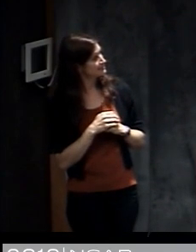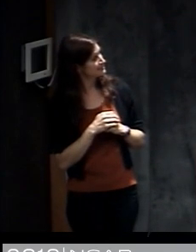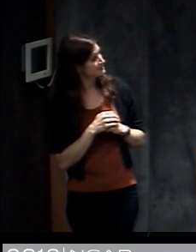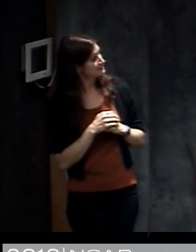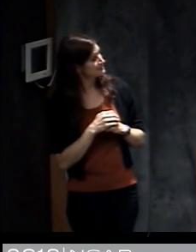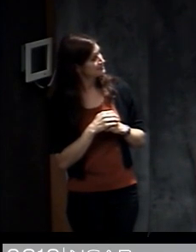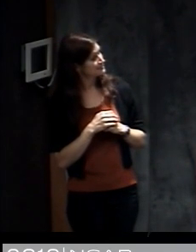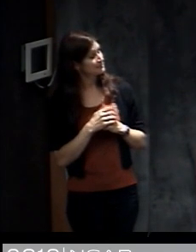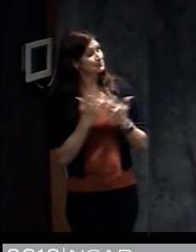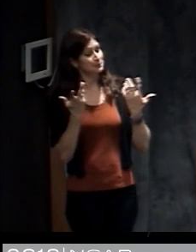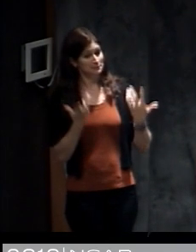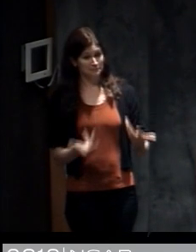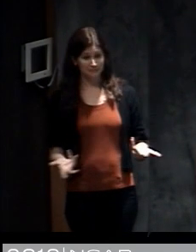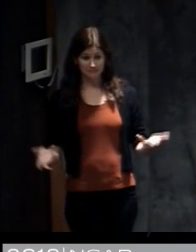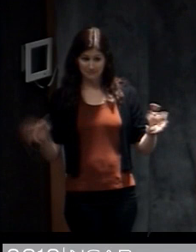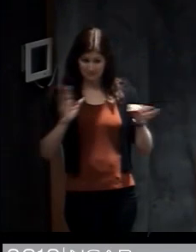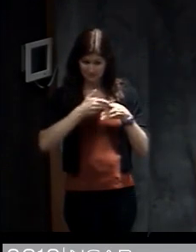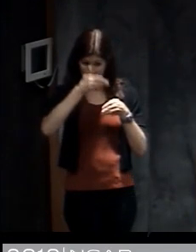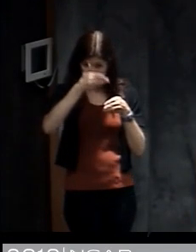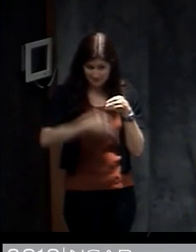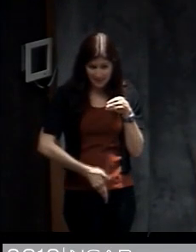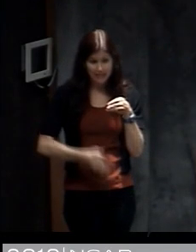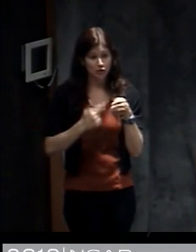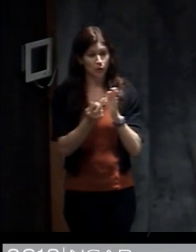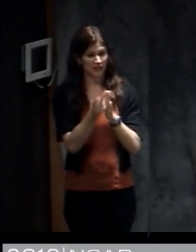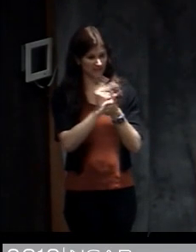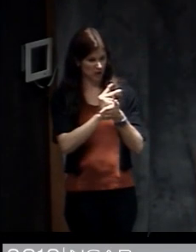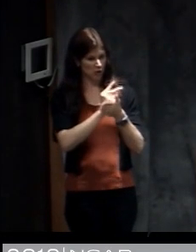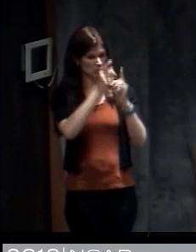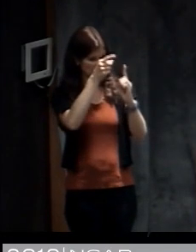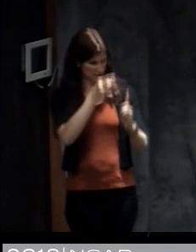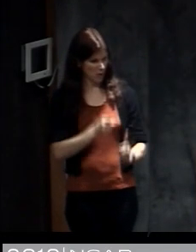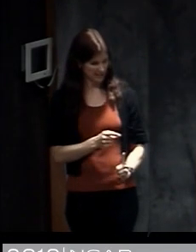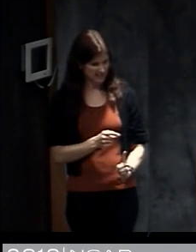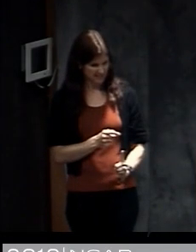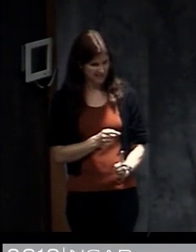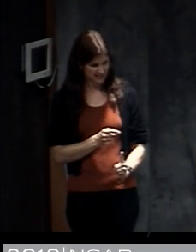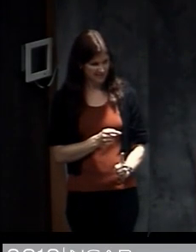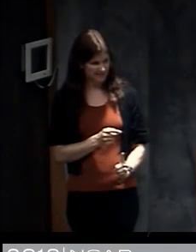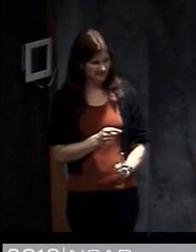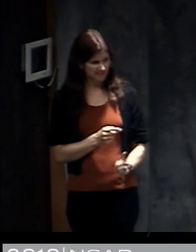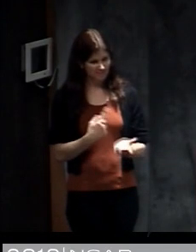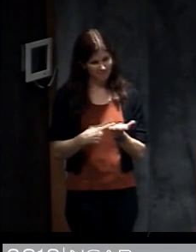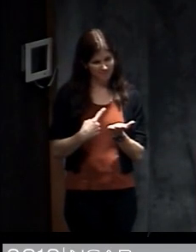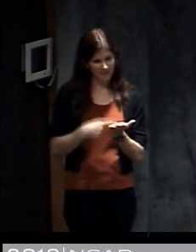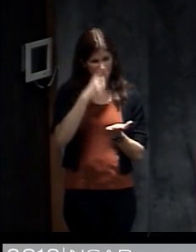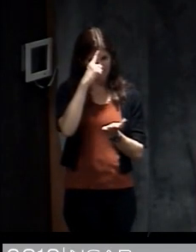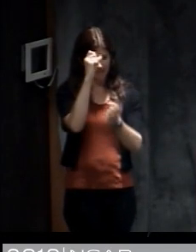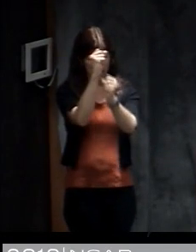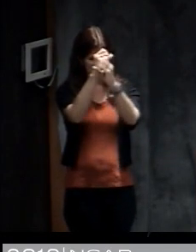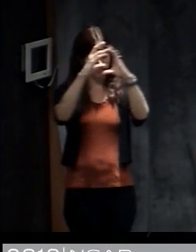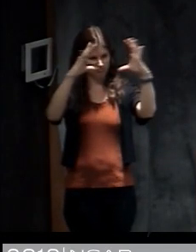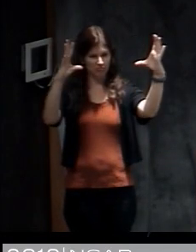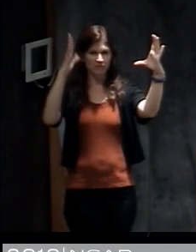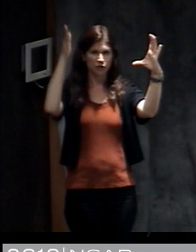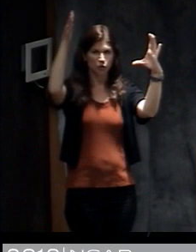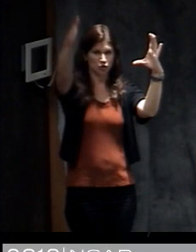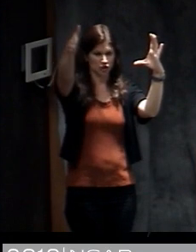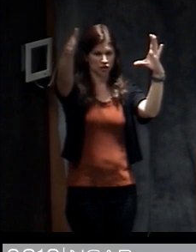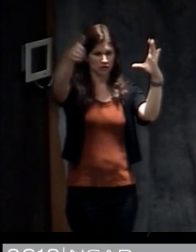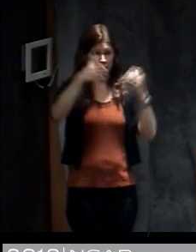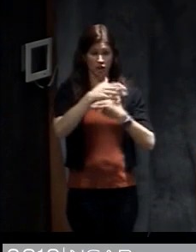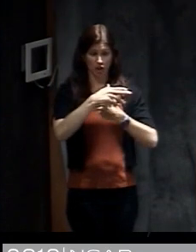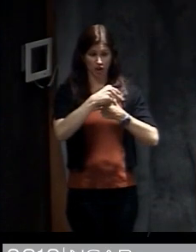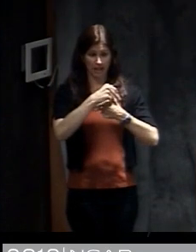So I'm going to close here with reviewing my main points and kind of talking about them as a vision for the future, not only for hurricane